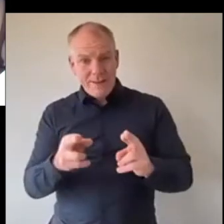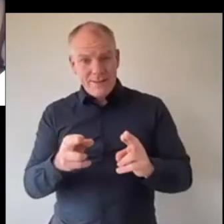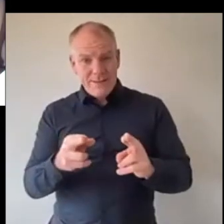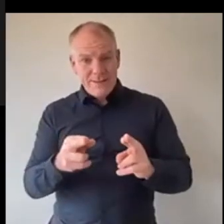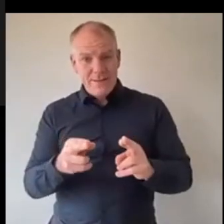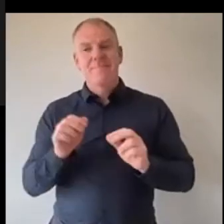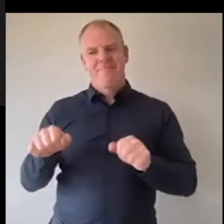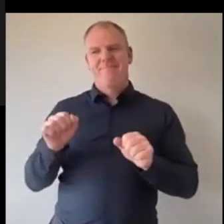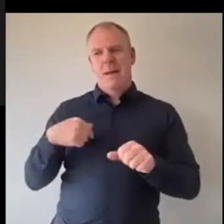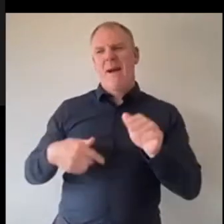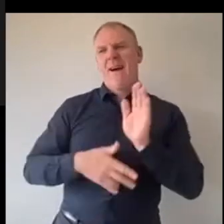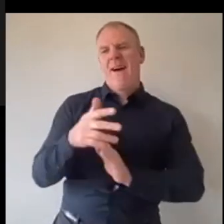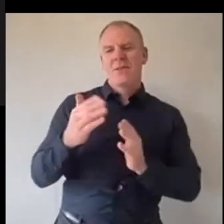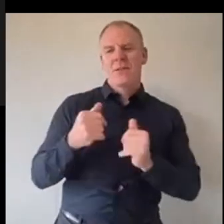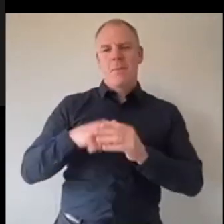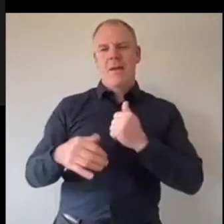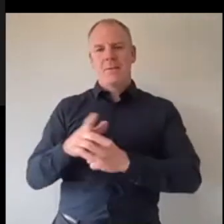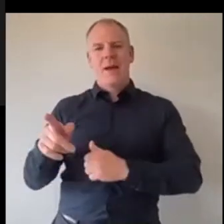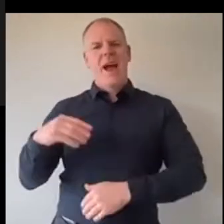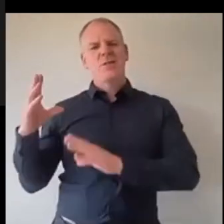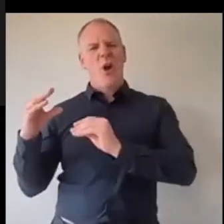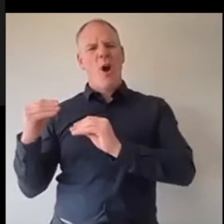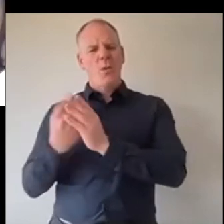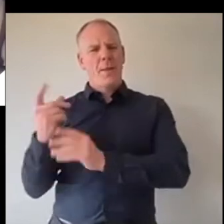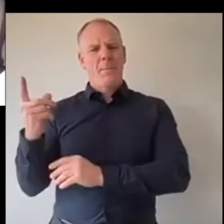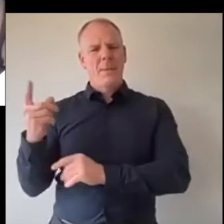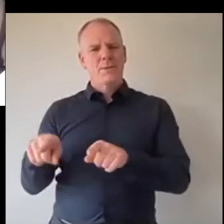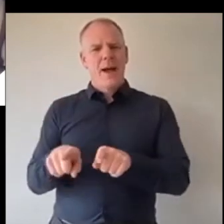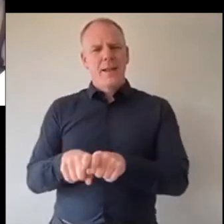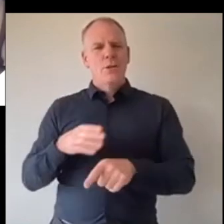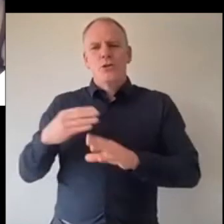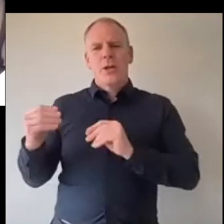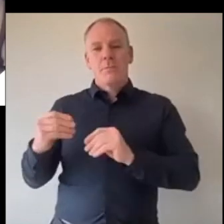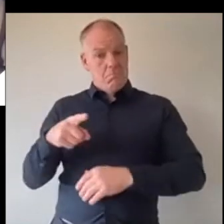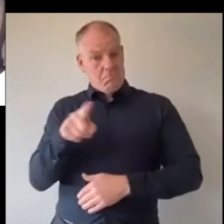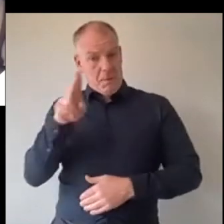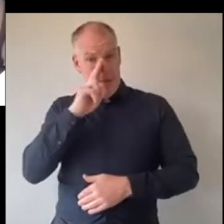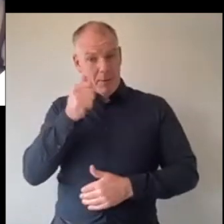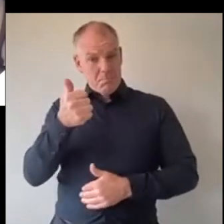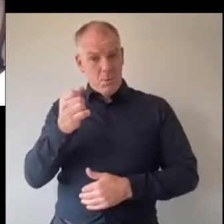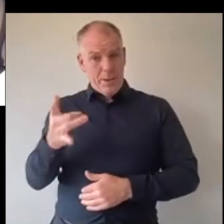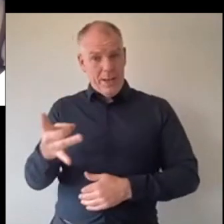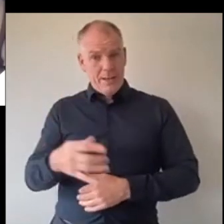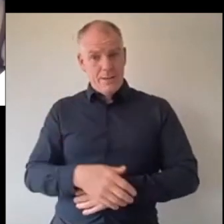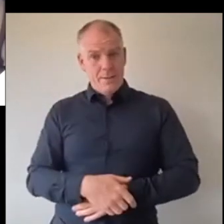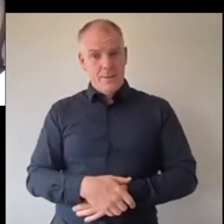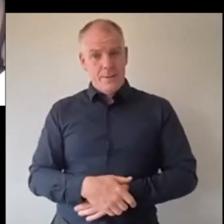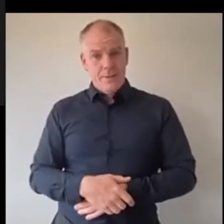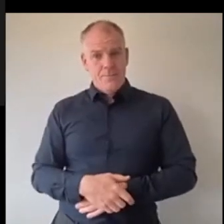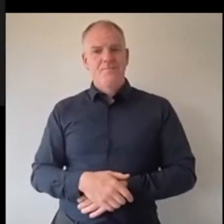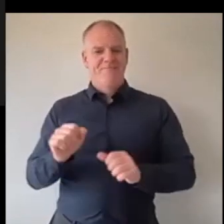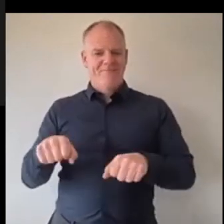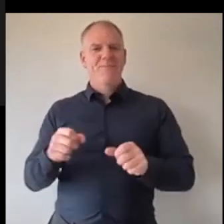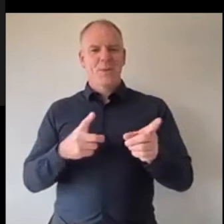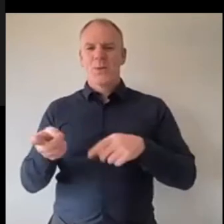yeah and talking to them perfectly so how are they doing at the moment are they doing well yeah